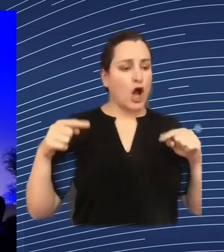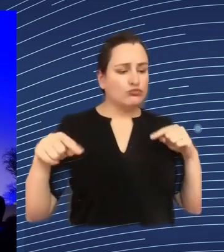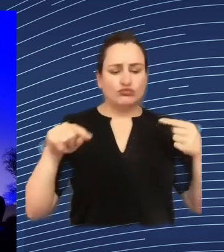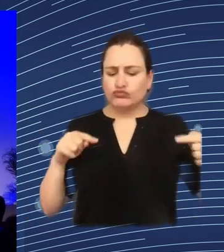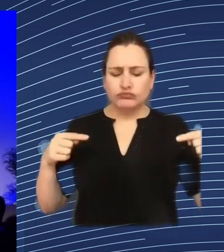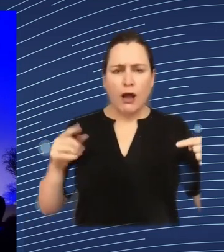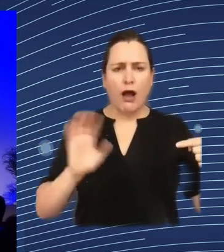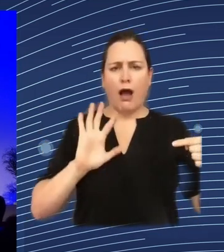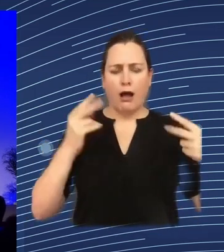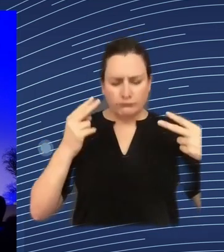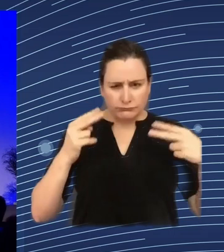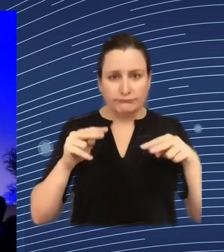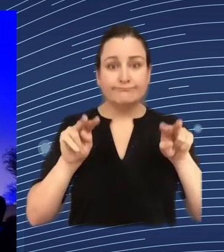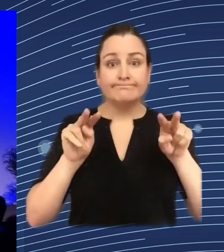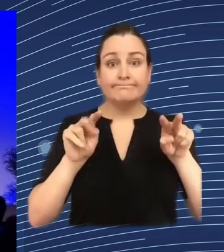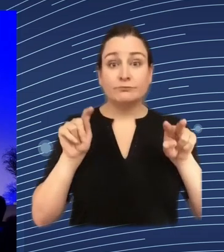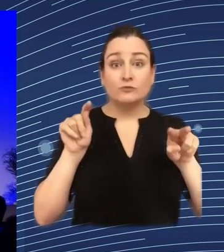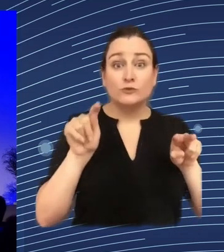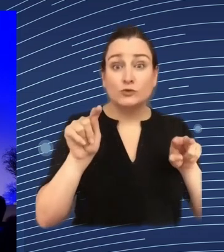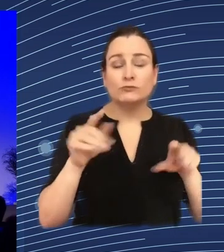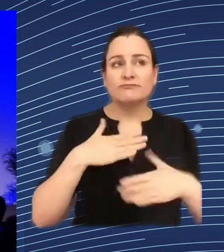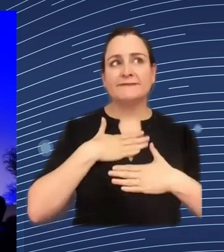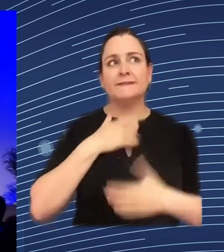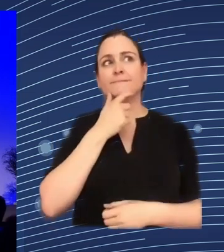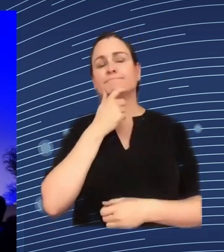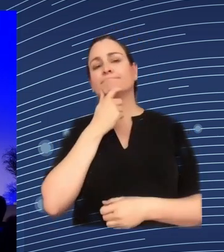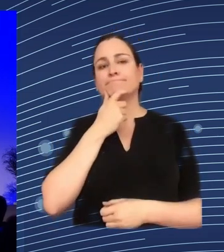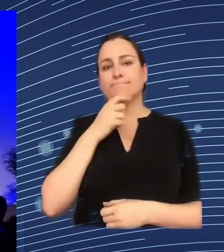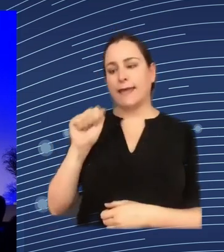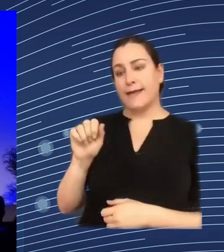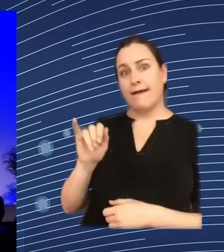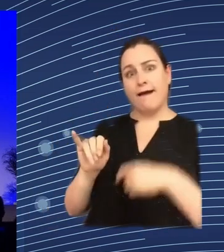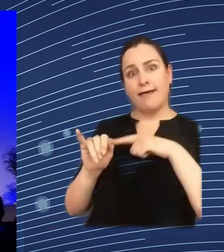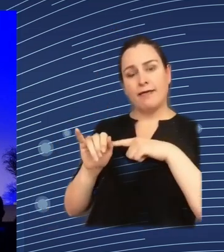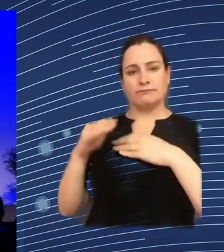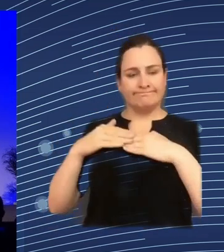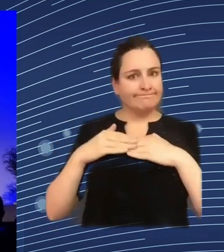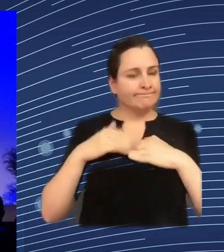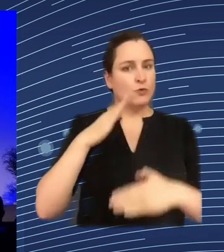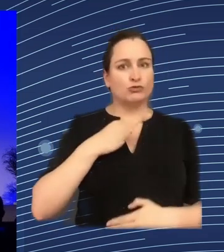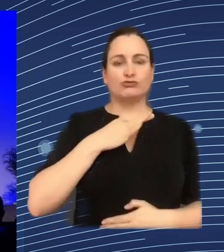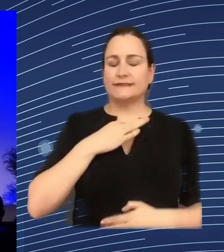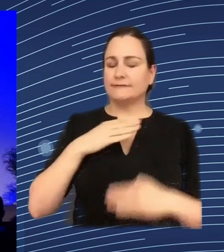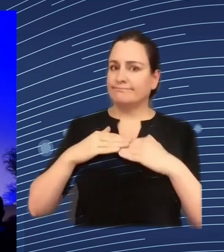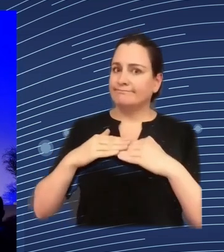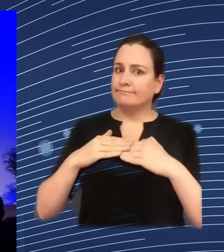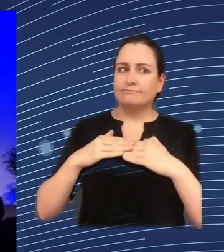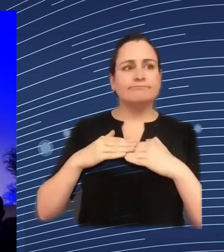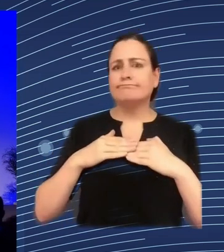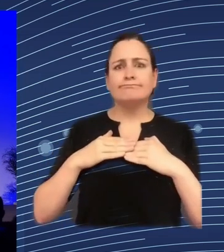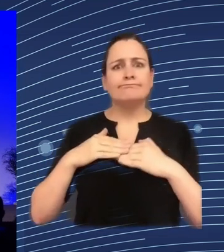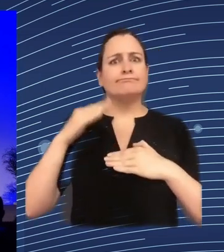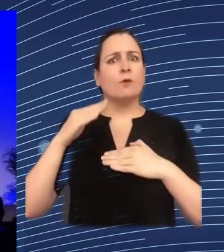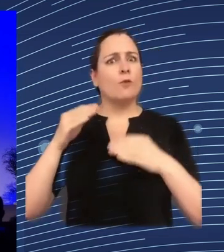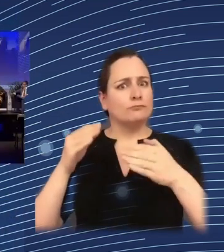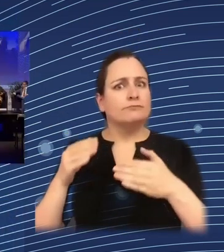is your feeling of the risks and opportunities that AI increased and increased data processing brings so